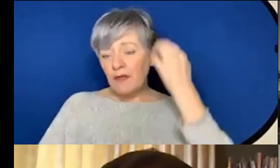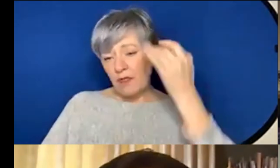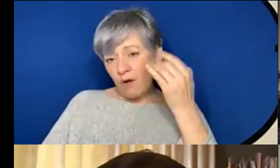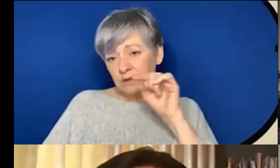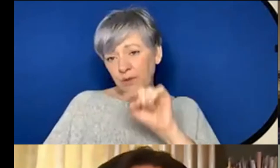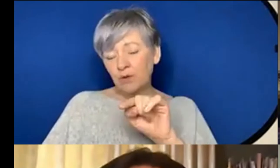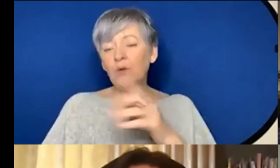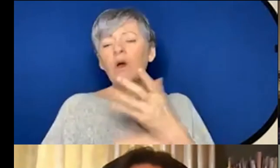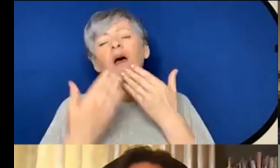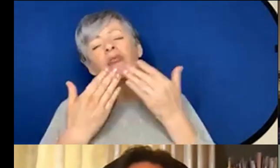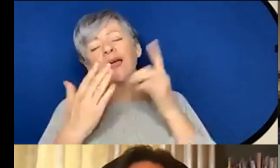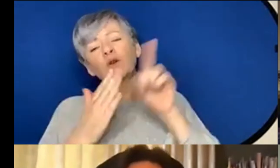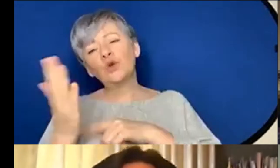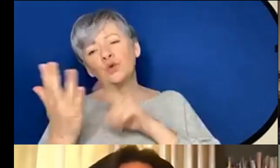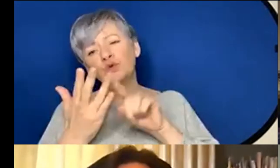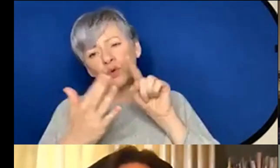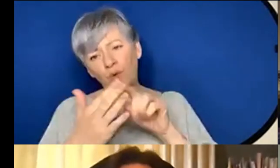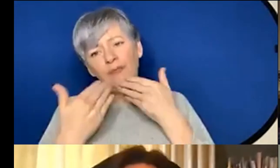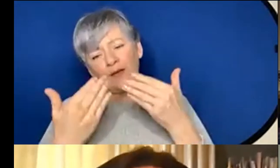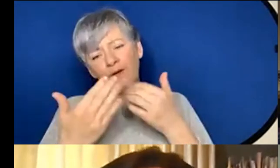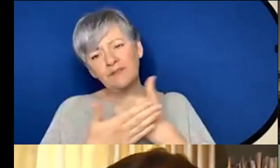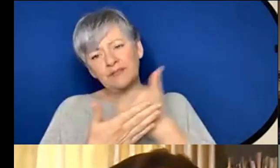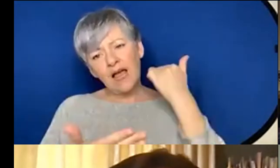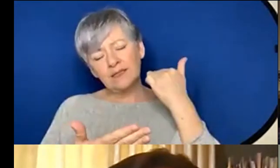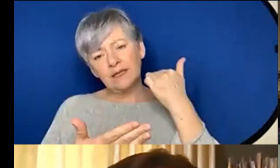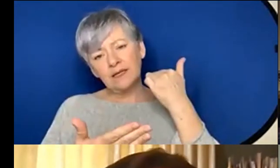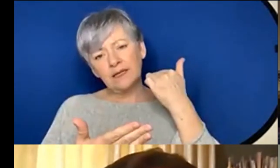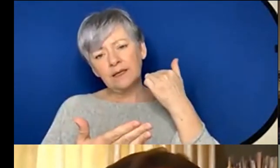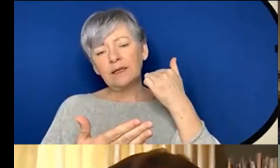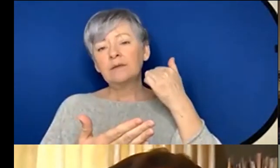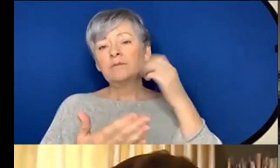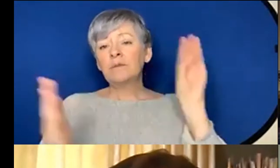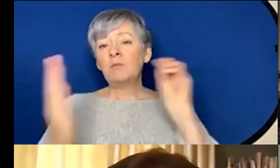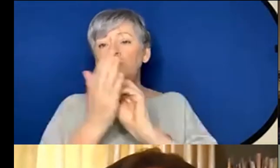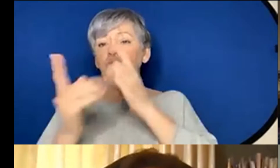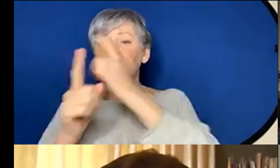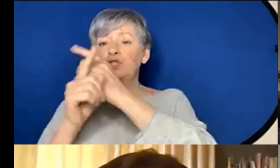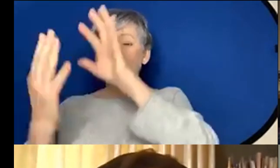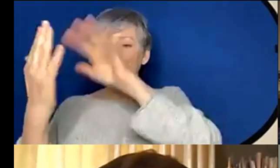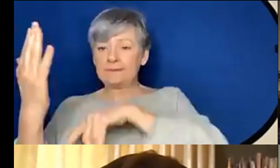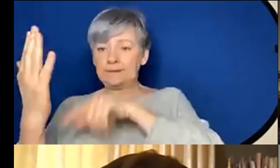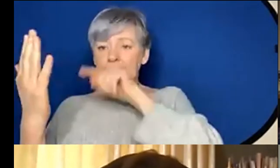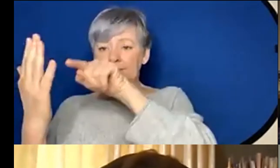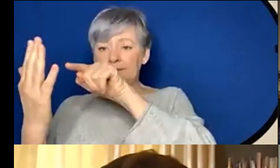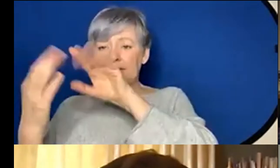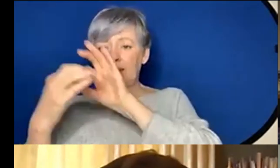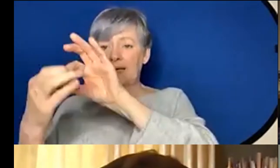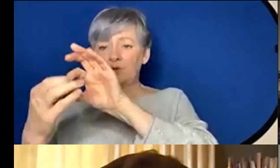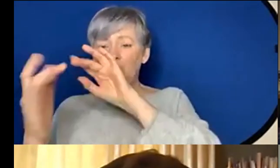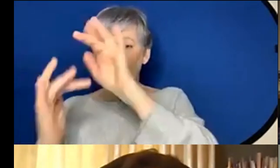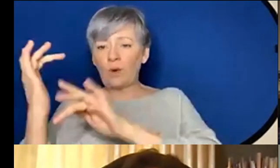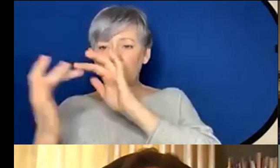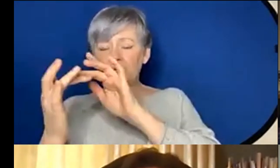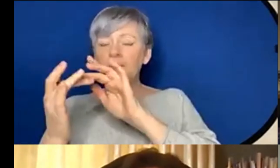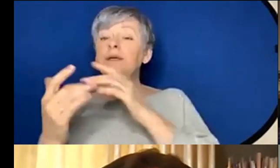joe that's fantastic um and I've posted a link to your website uh in the chat yeah and so I will turn